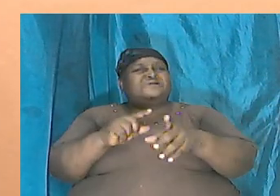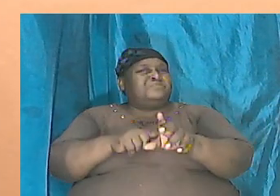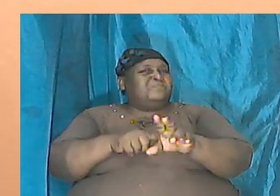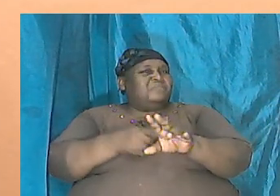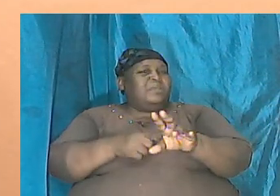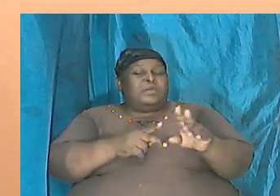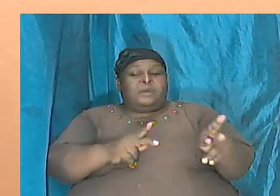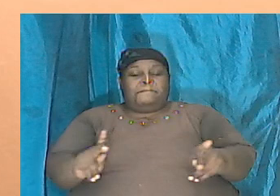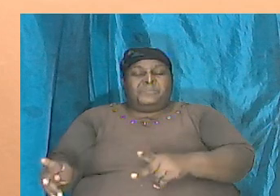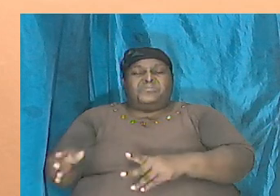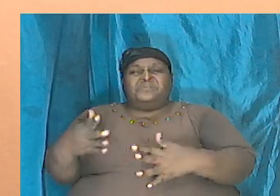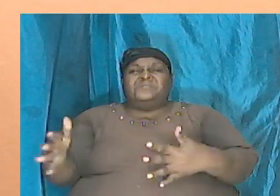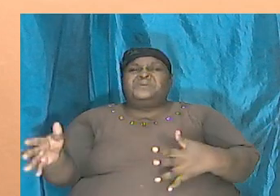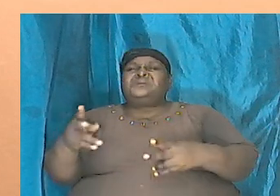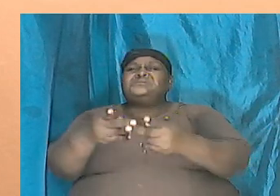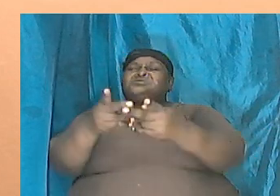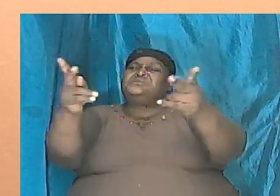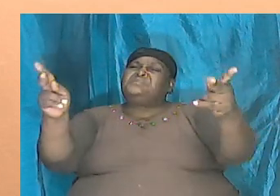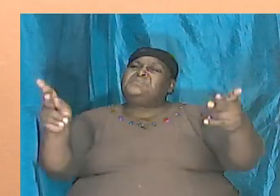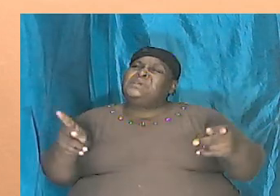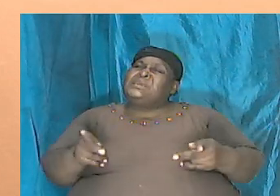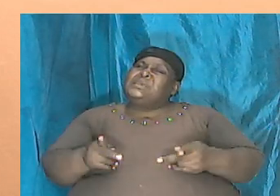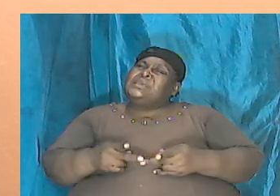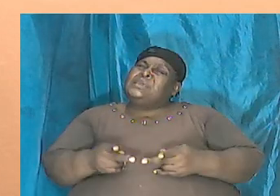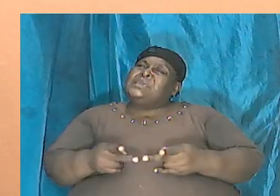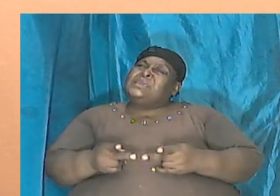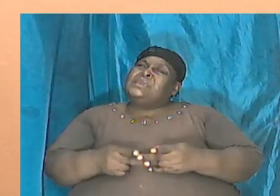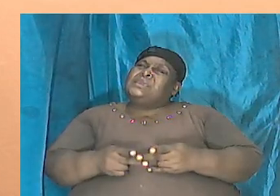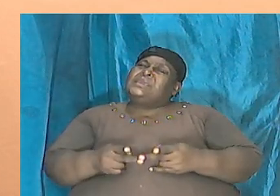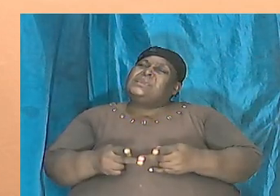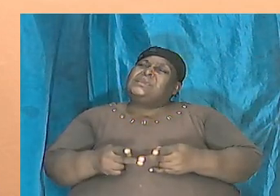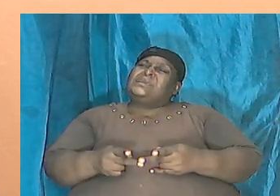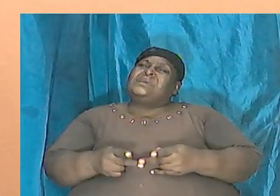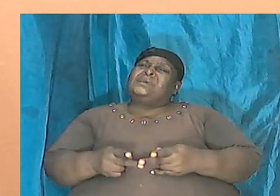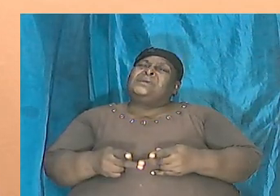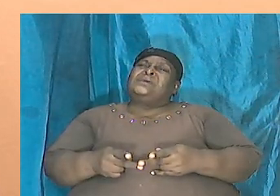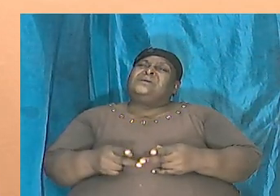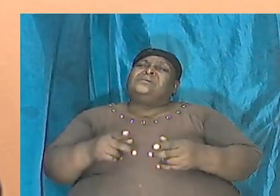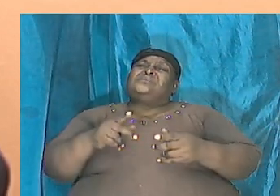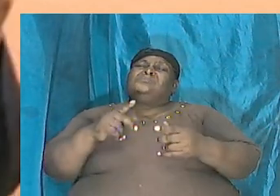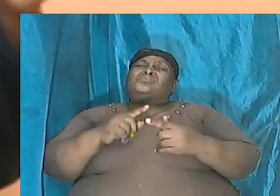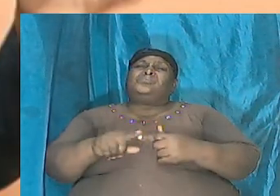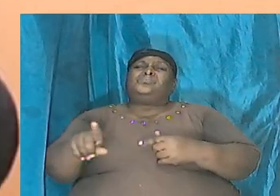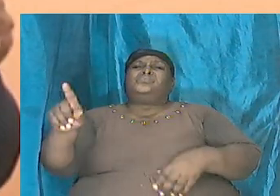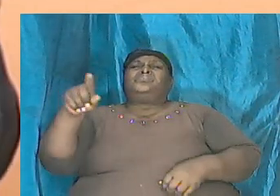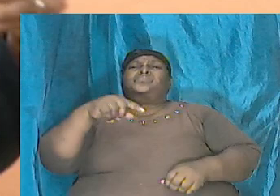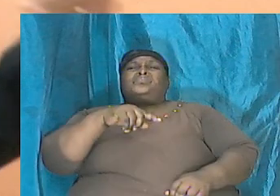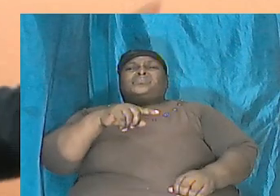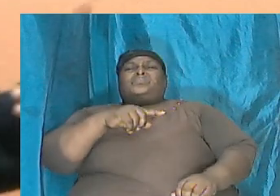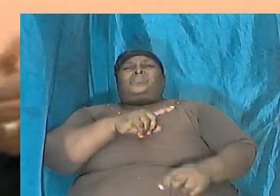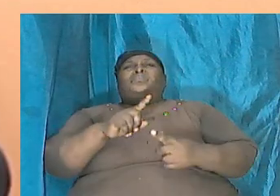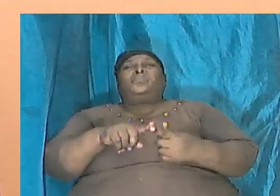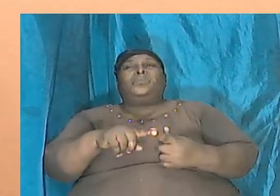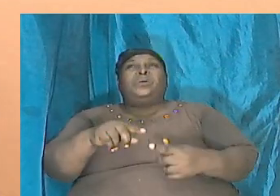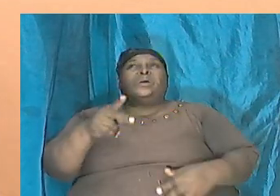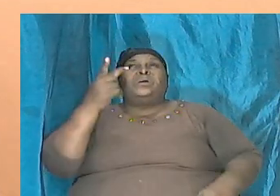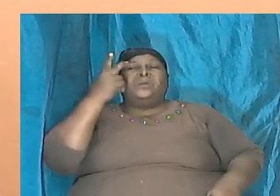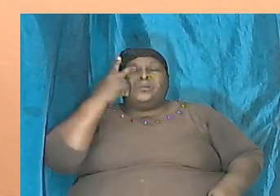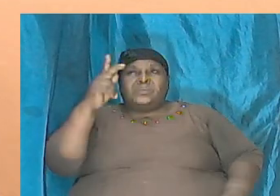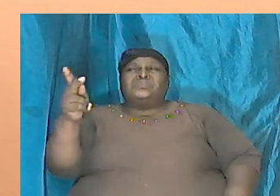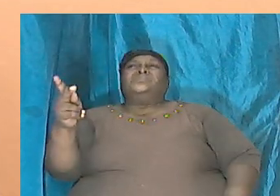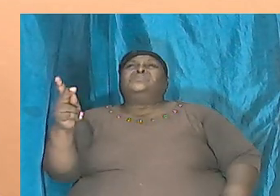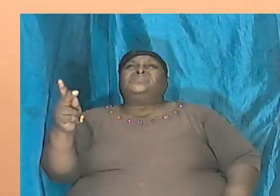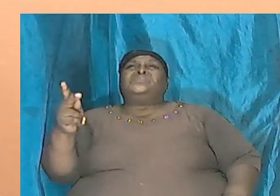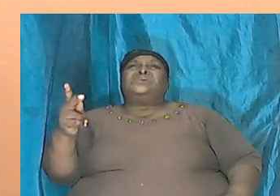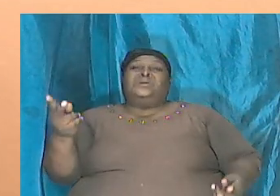in place in a systematic, orderly, logical way. And to the extent that when we look back at what happened,